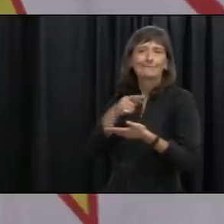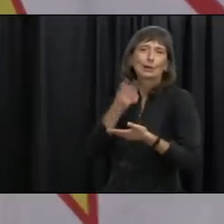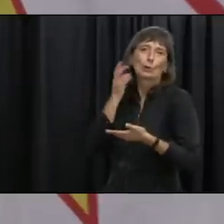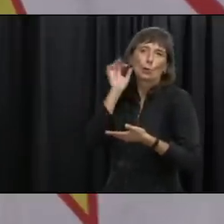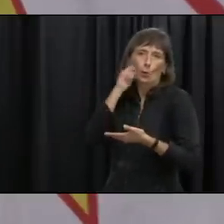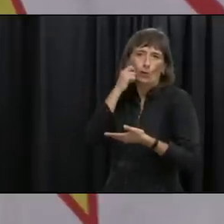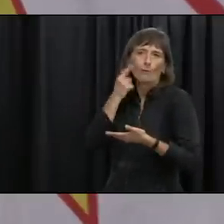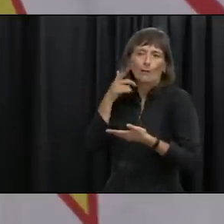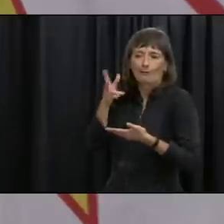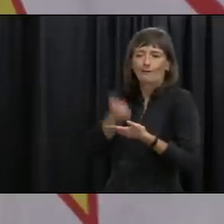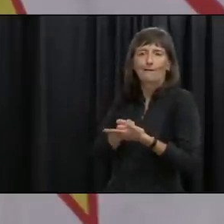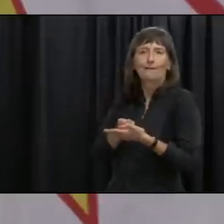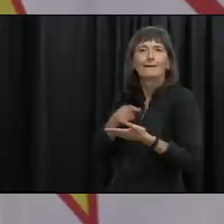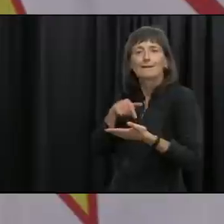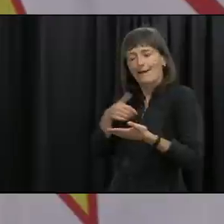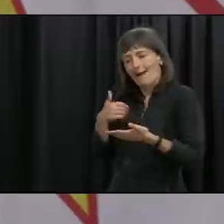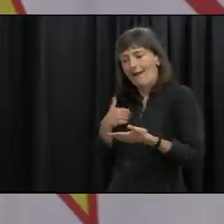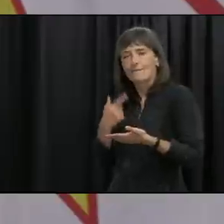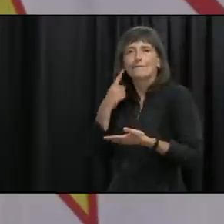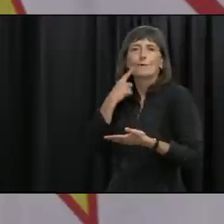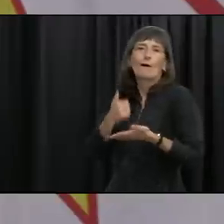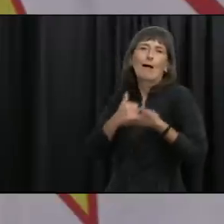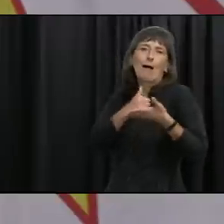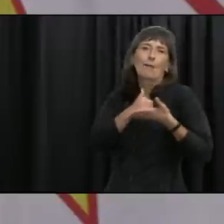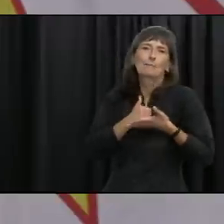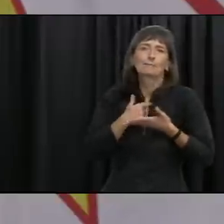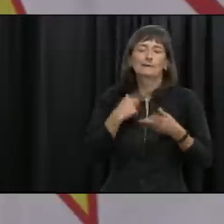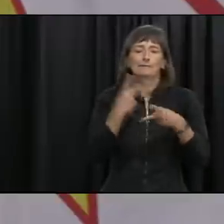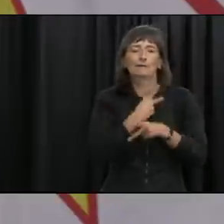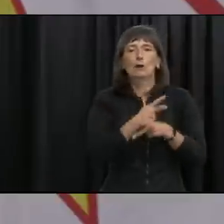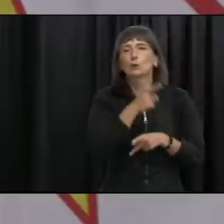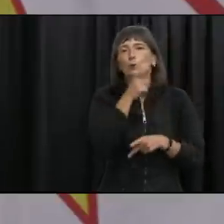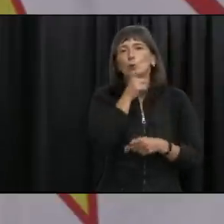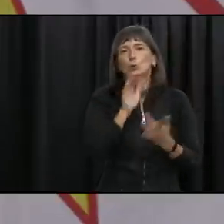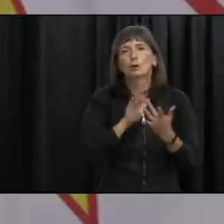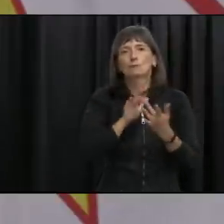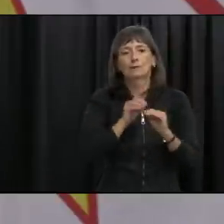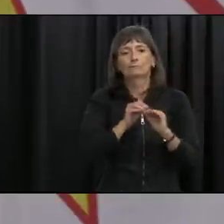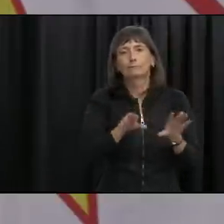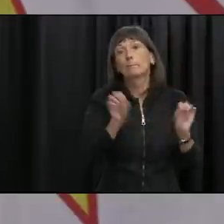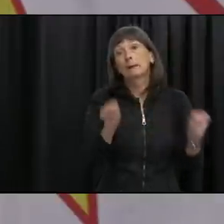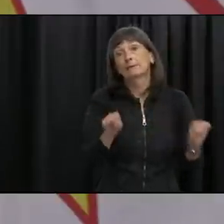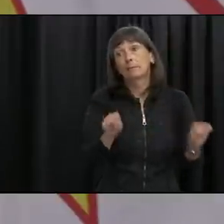encourage people um to download that and uh help us uh keep the province safe